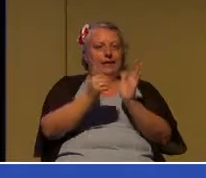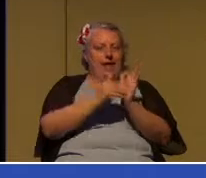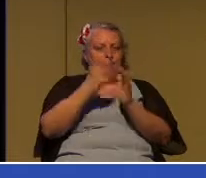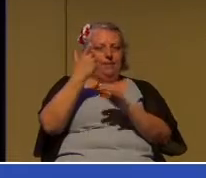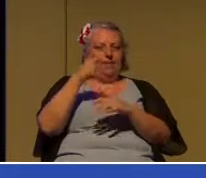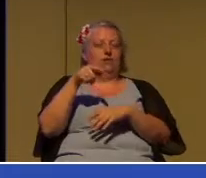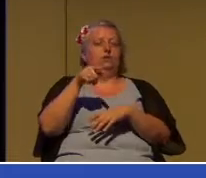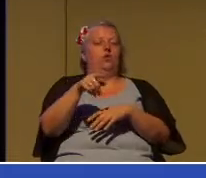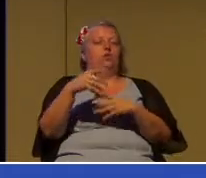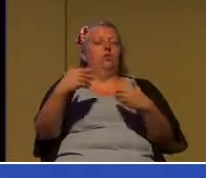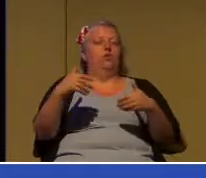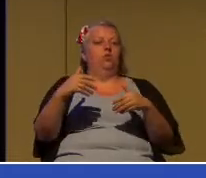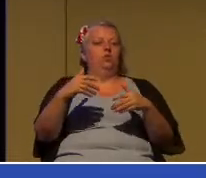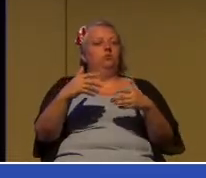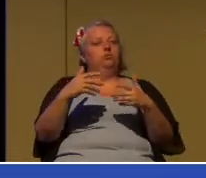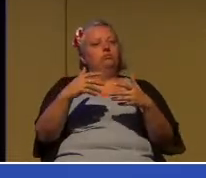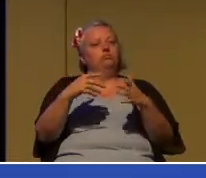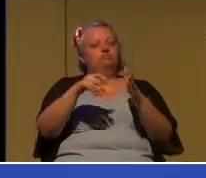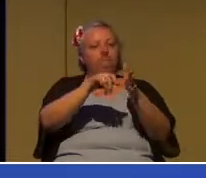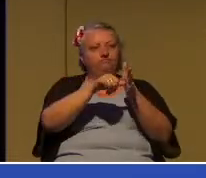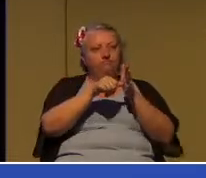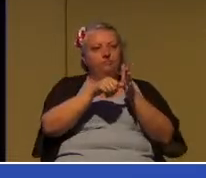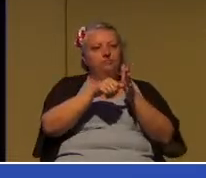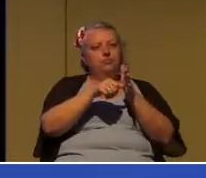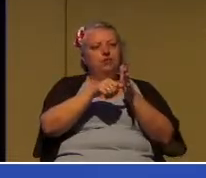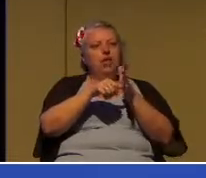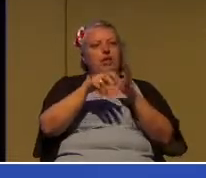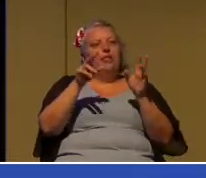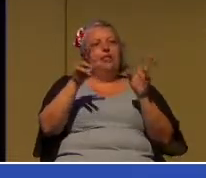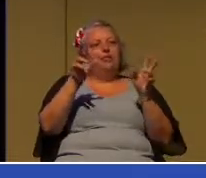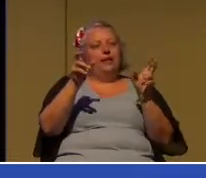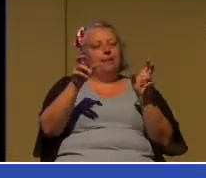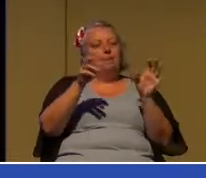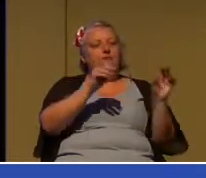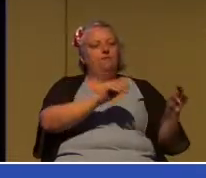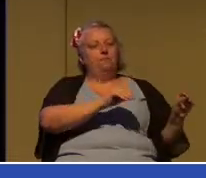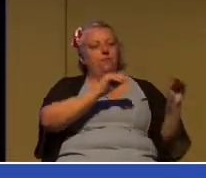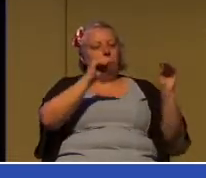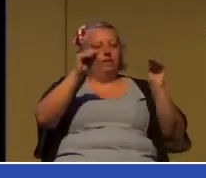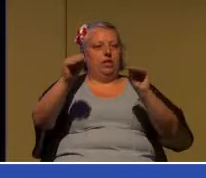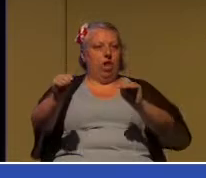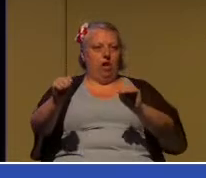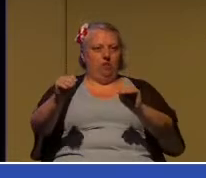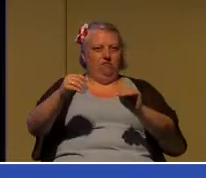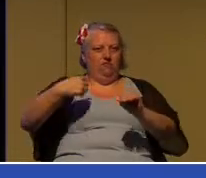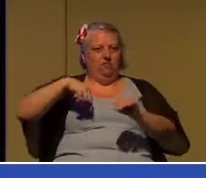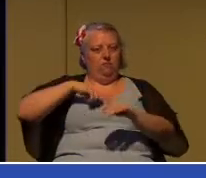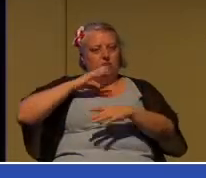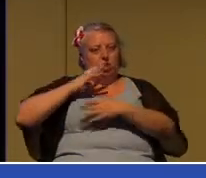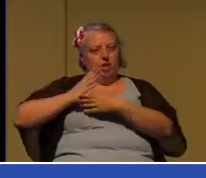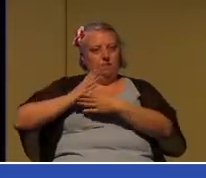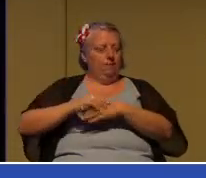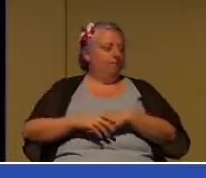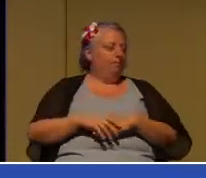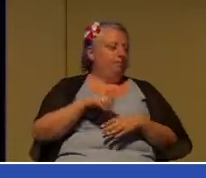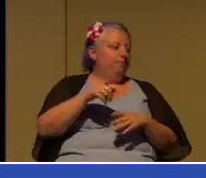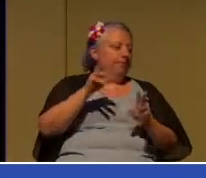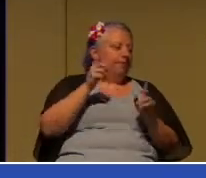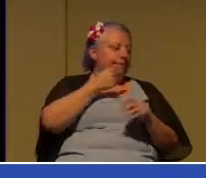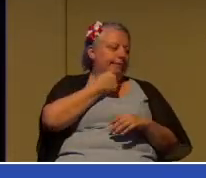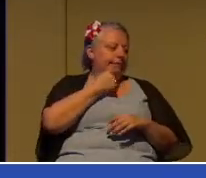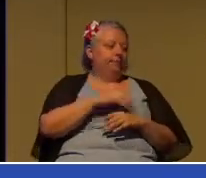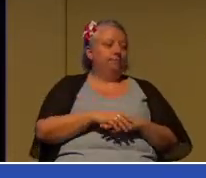captures the theme of moving on that we have been talking about. Here's what he says.